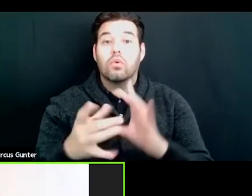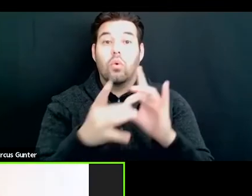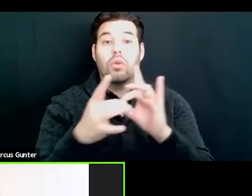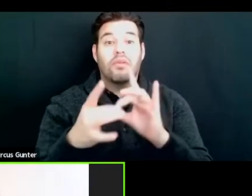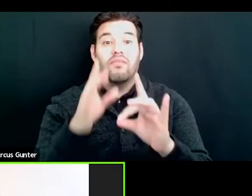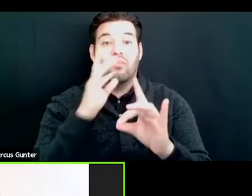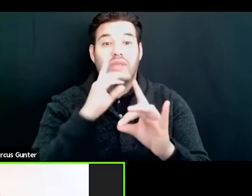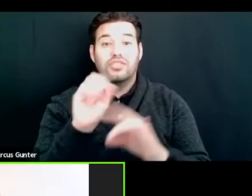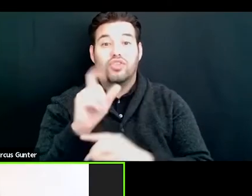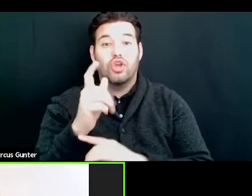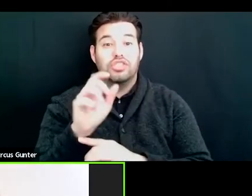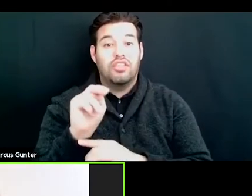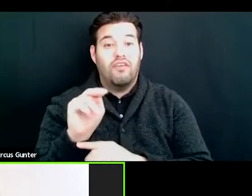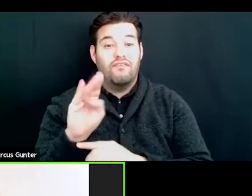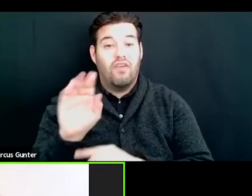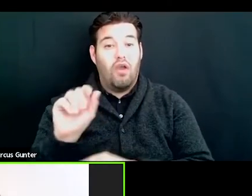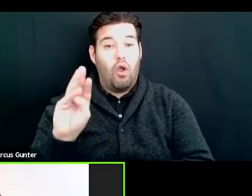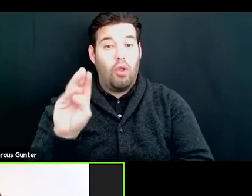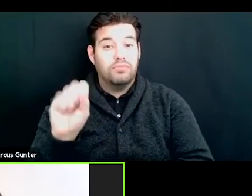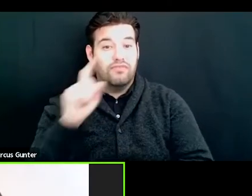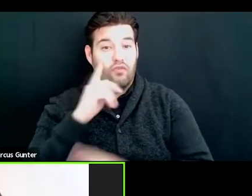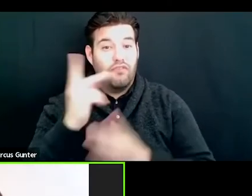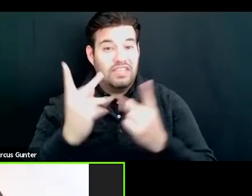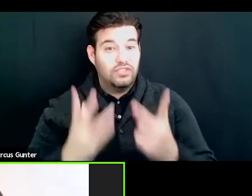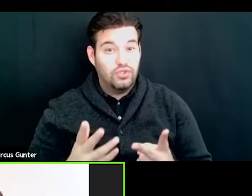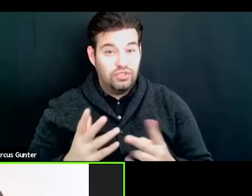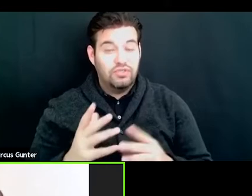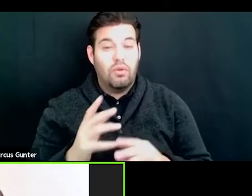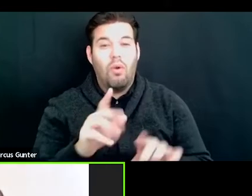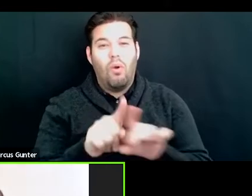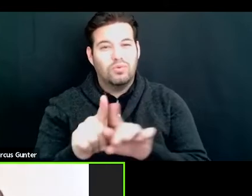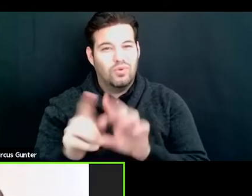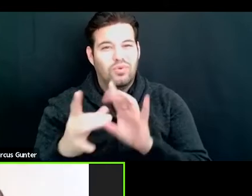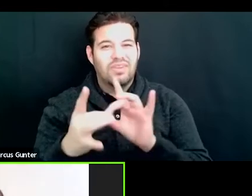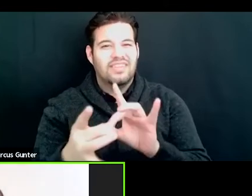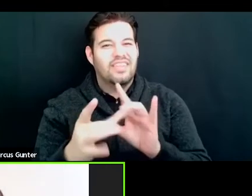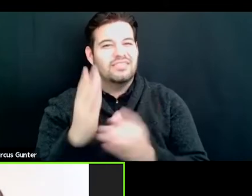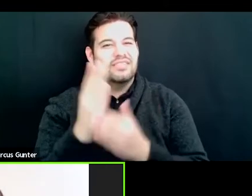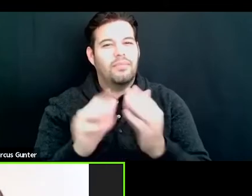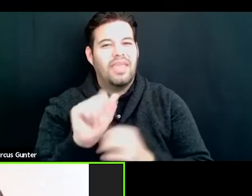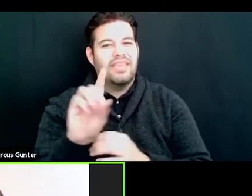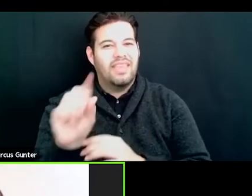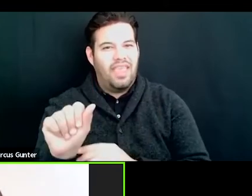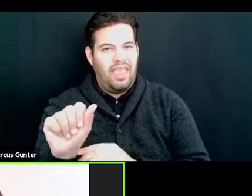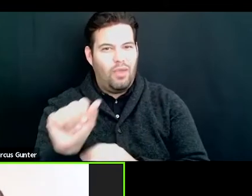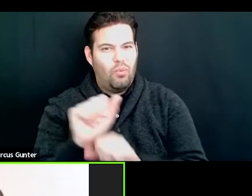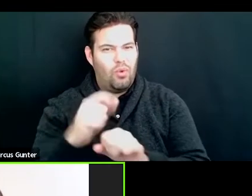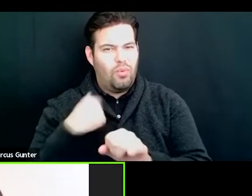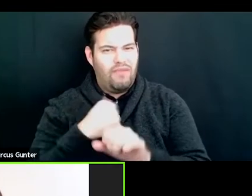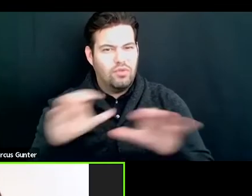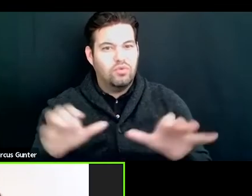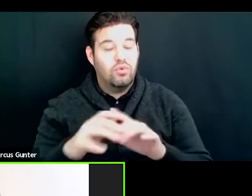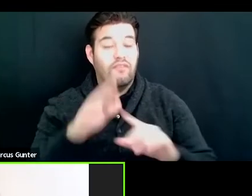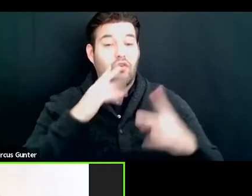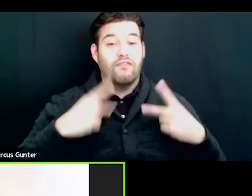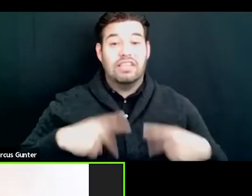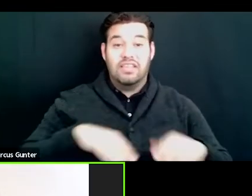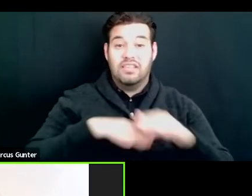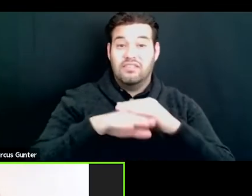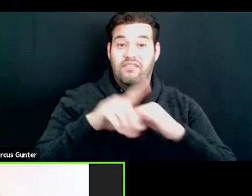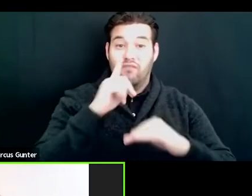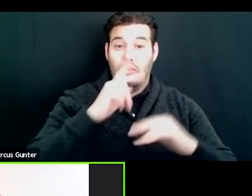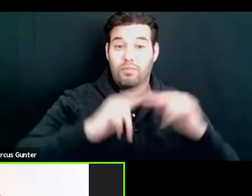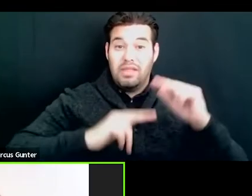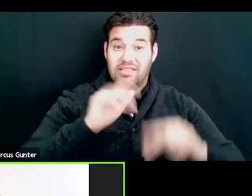visitors. And that's going to, um, also connect with some of the ADA work that we need to make sure that we're doing in terms of physical accessibility to the